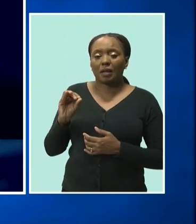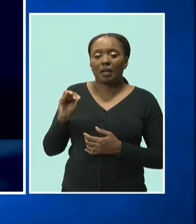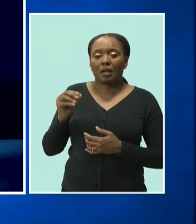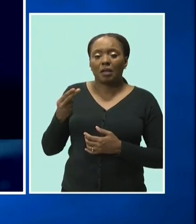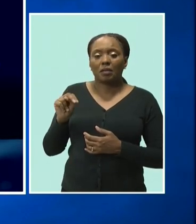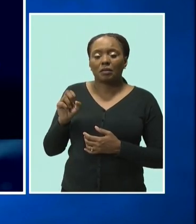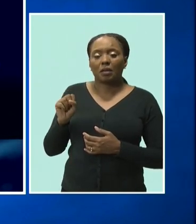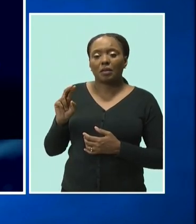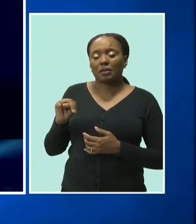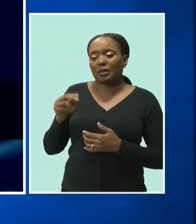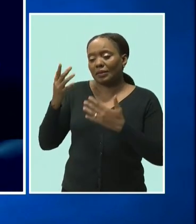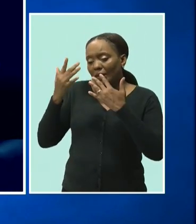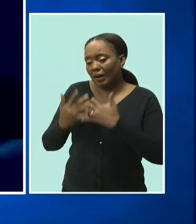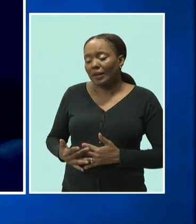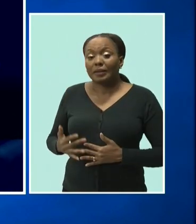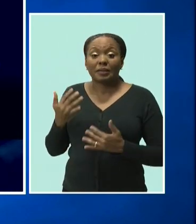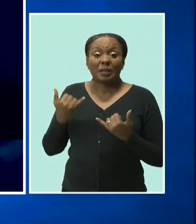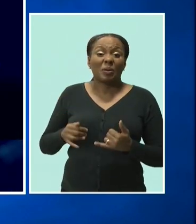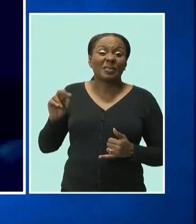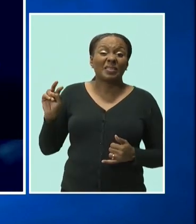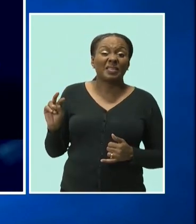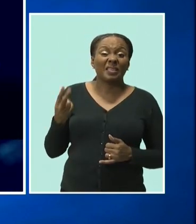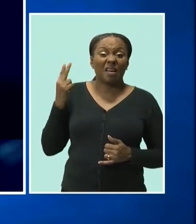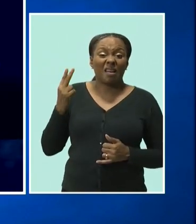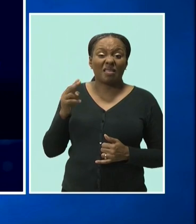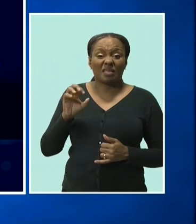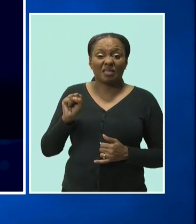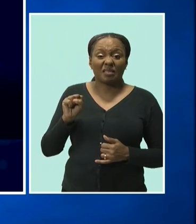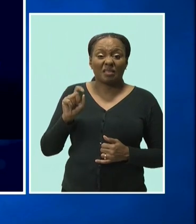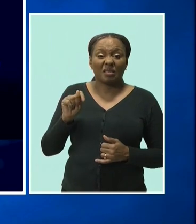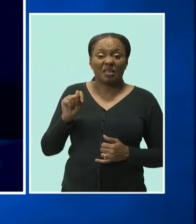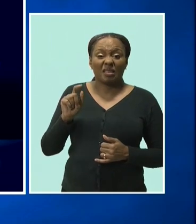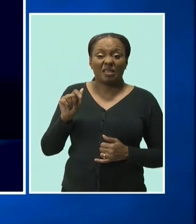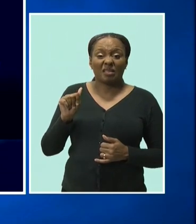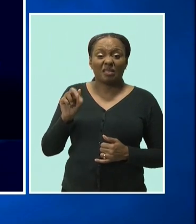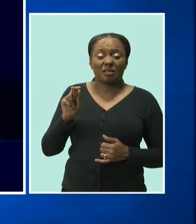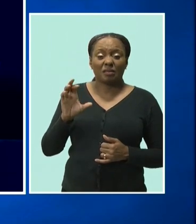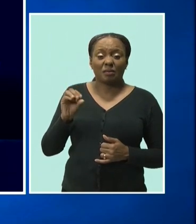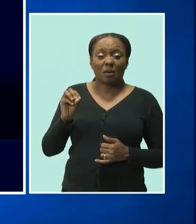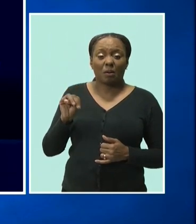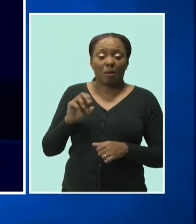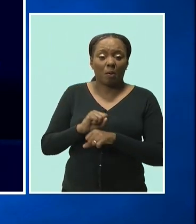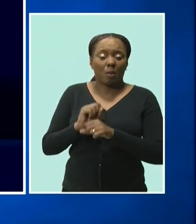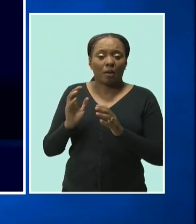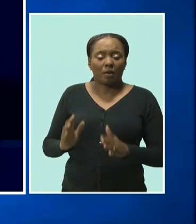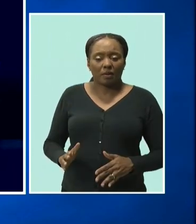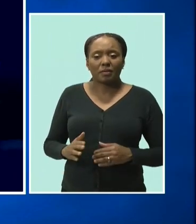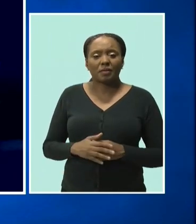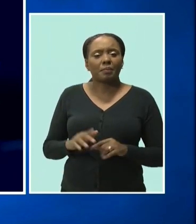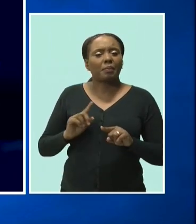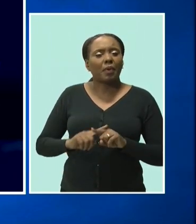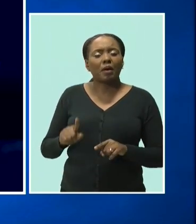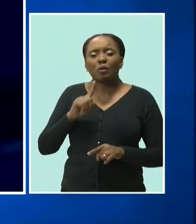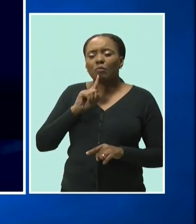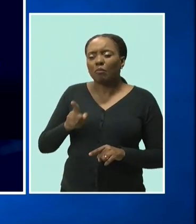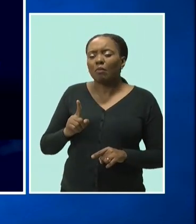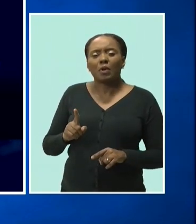to the grief of staff members at the company, but more broadly, brings home to us the role and impact of media workers in our society.